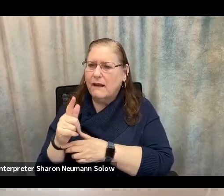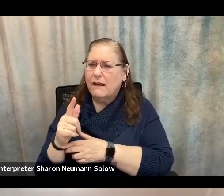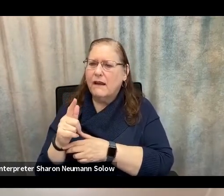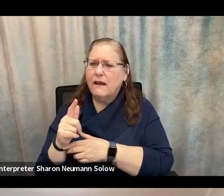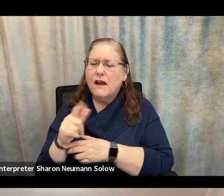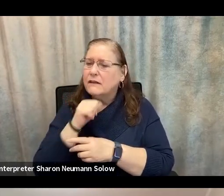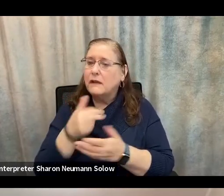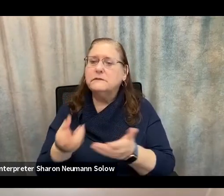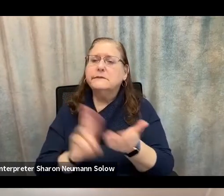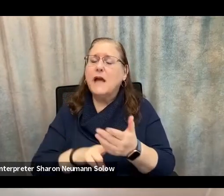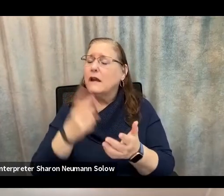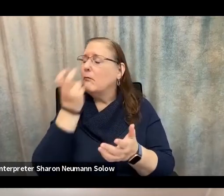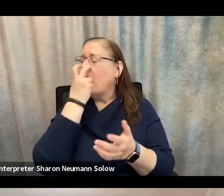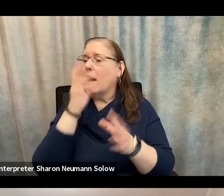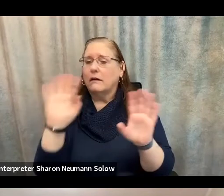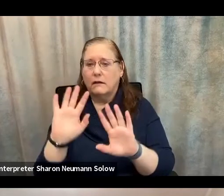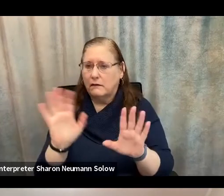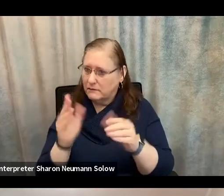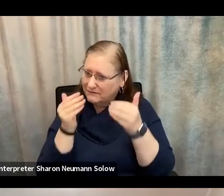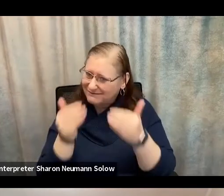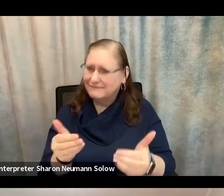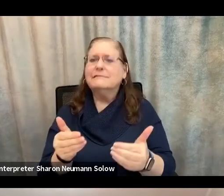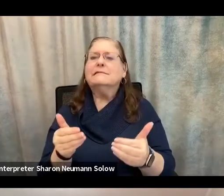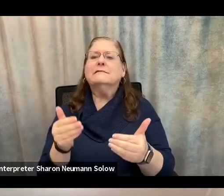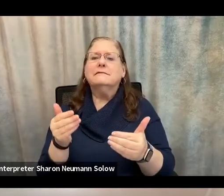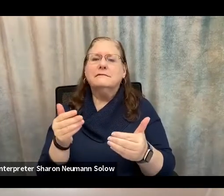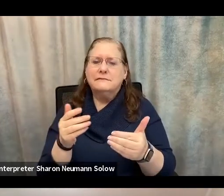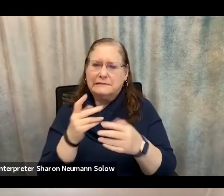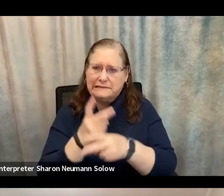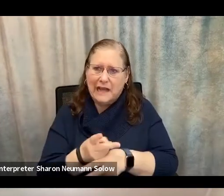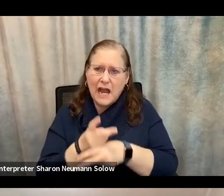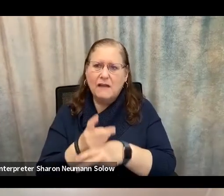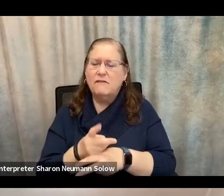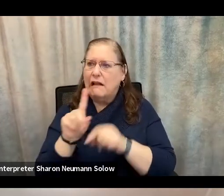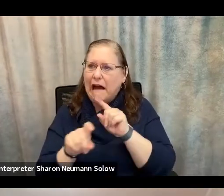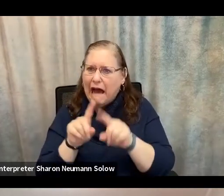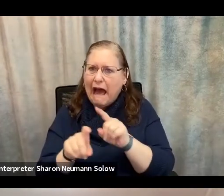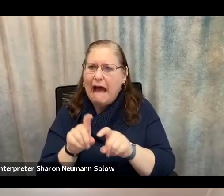And make sure, again, don't feel shy about asking questions.